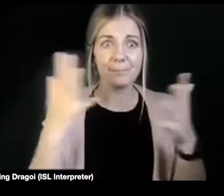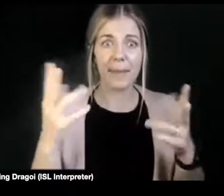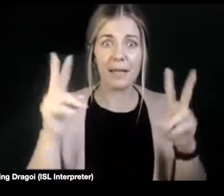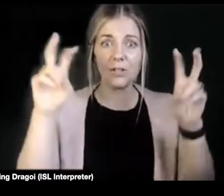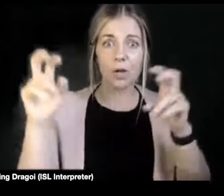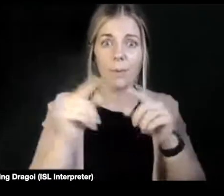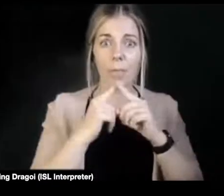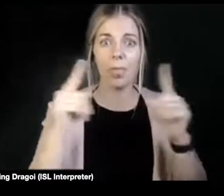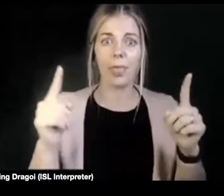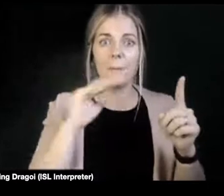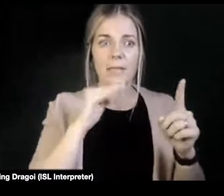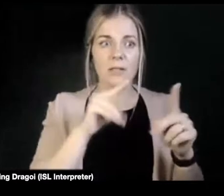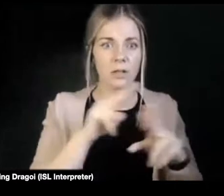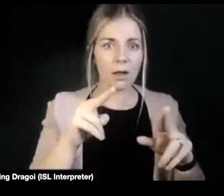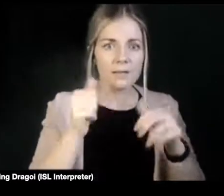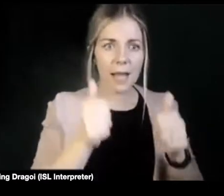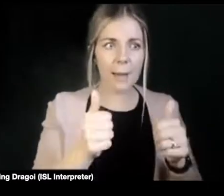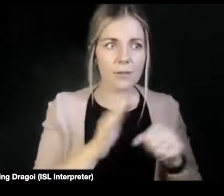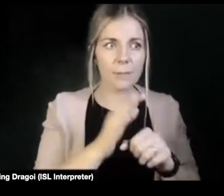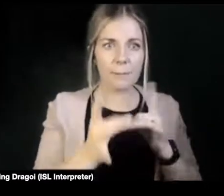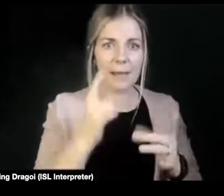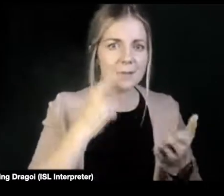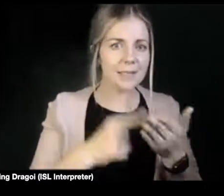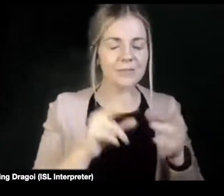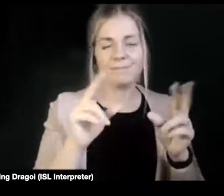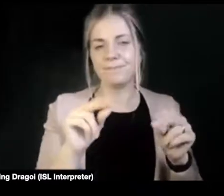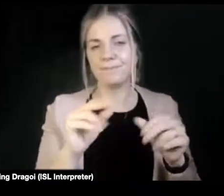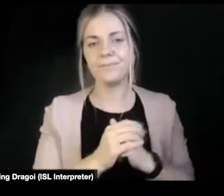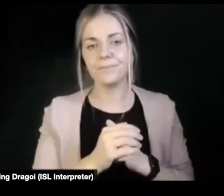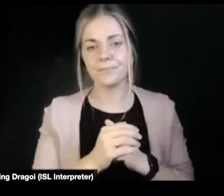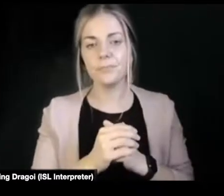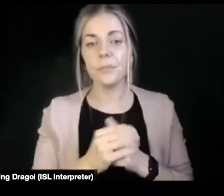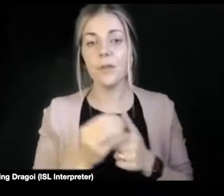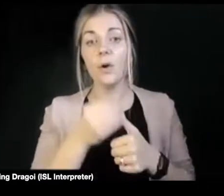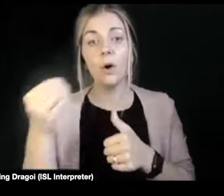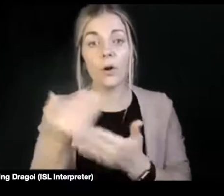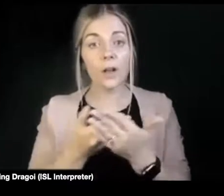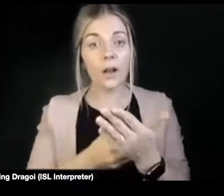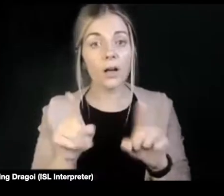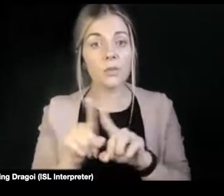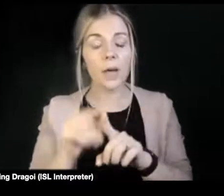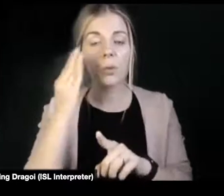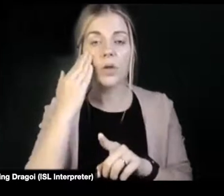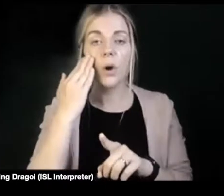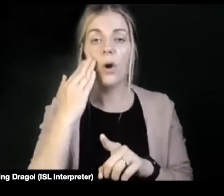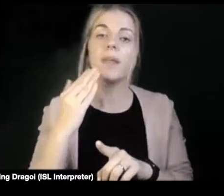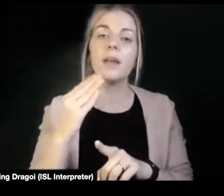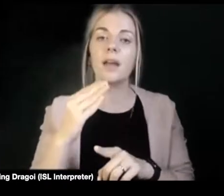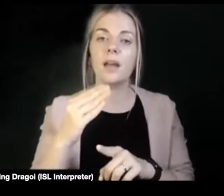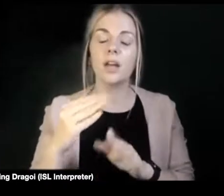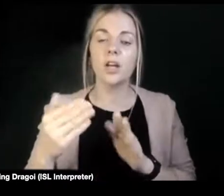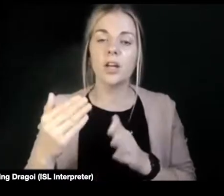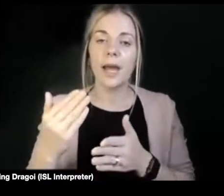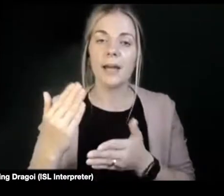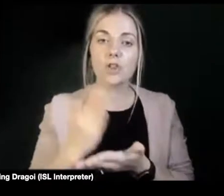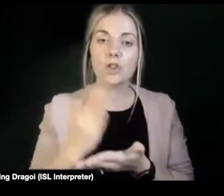not able to make a decision that is important to you. Other laws then as well, we know the Termination of Pregnancy Act, at the minute